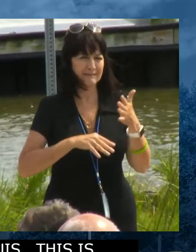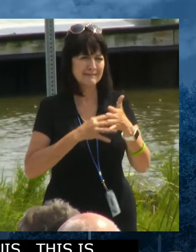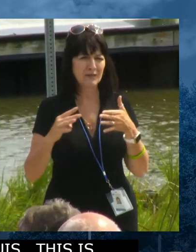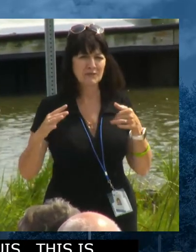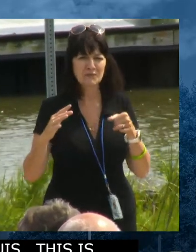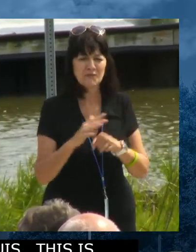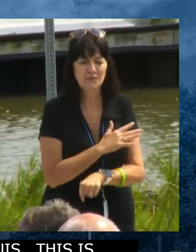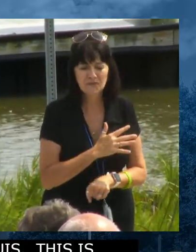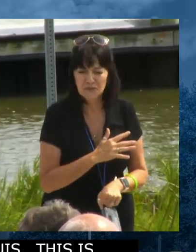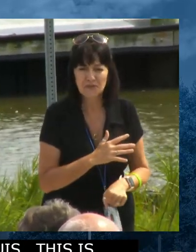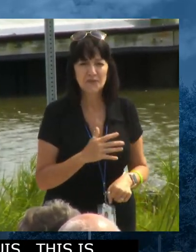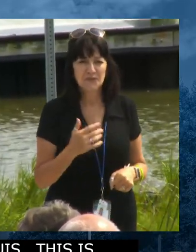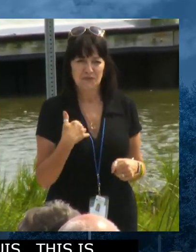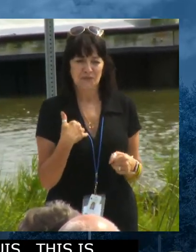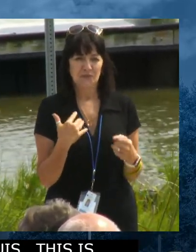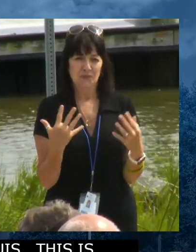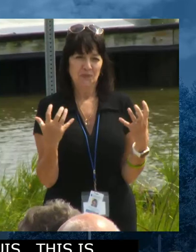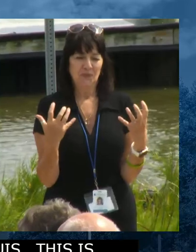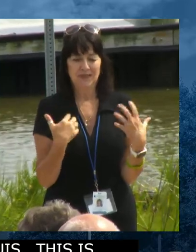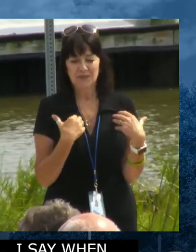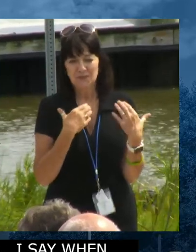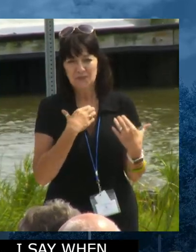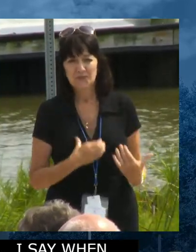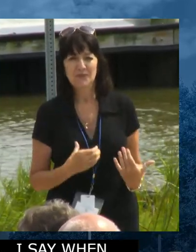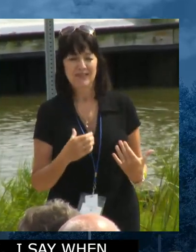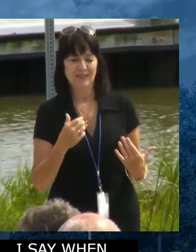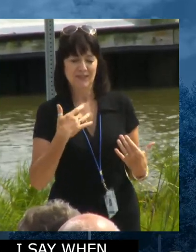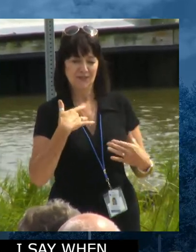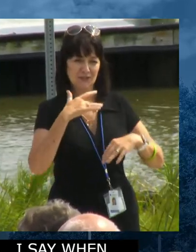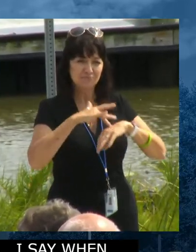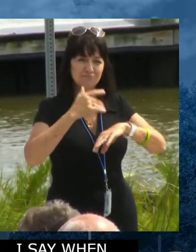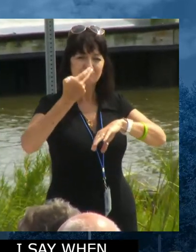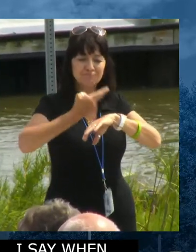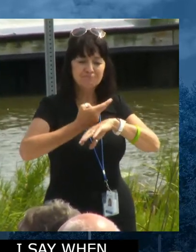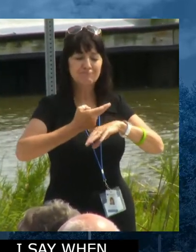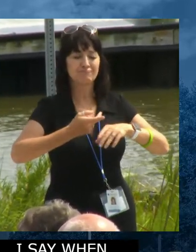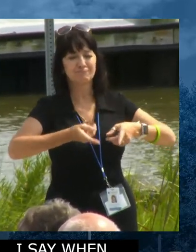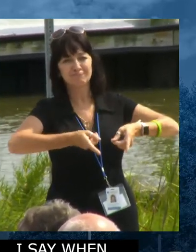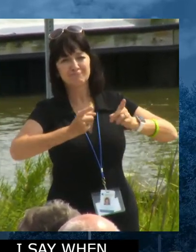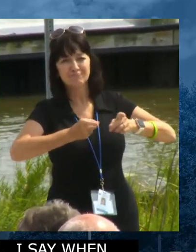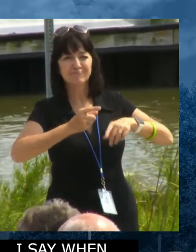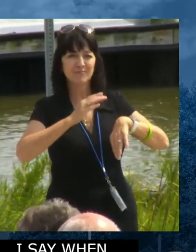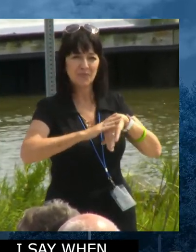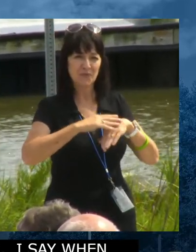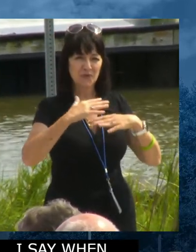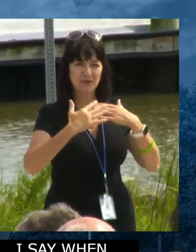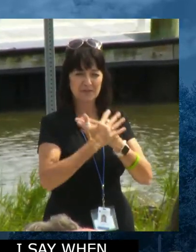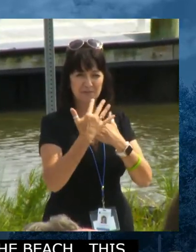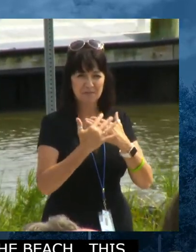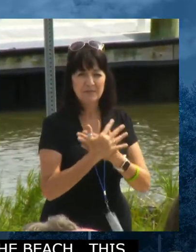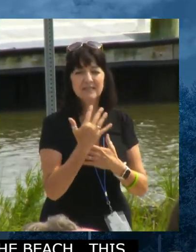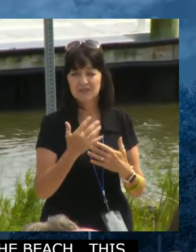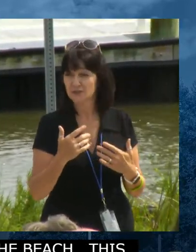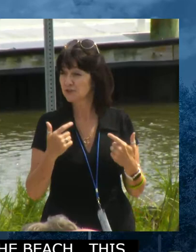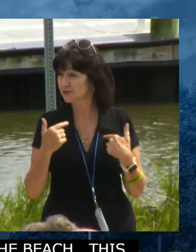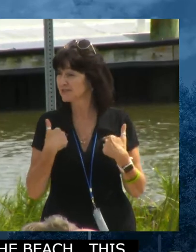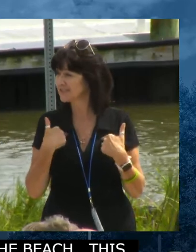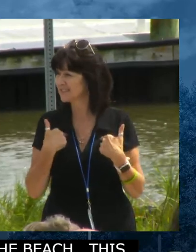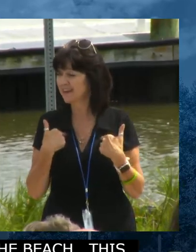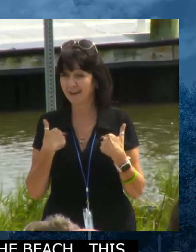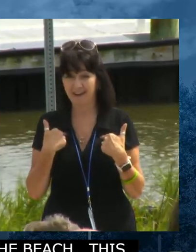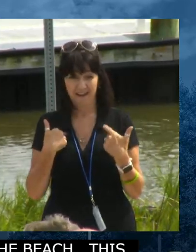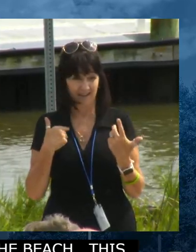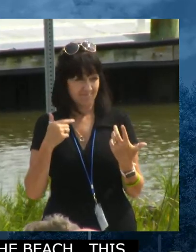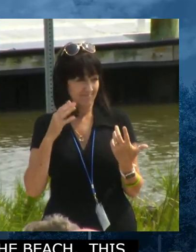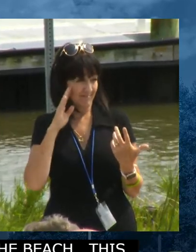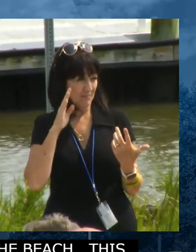And I'm I'm not particularly happy about that. I would introduce all of the den rec people in the and the people from the governor's office. But